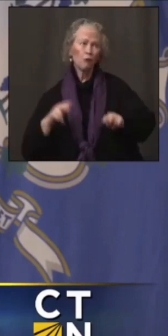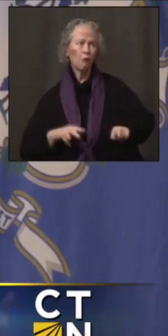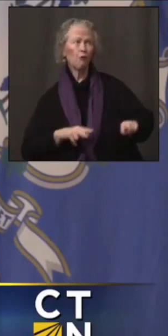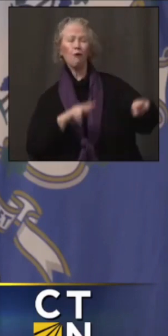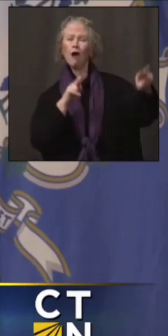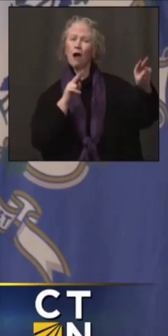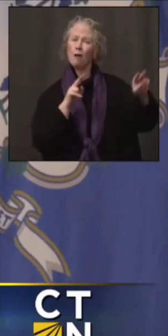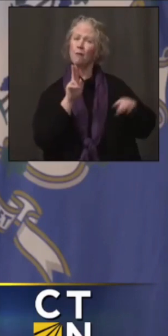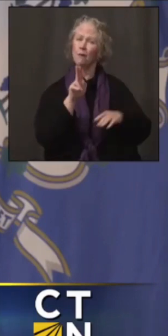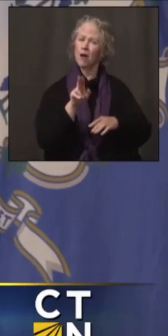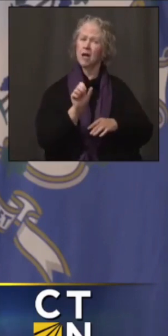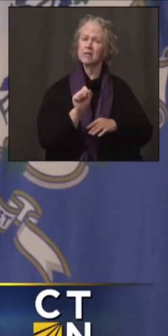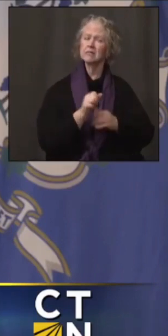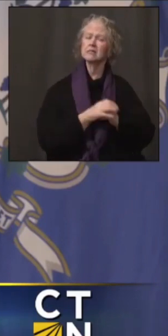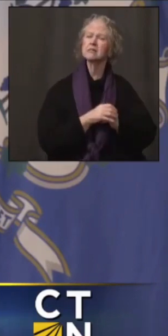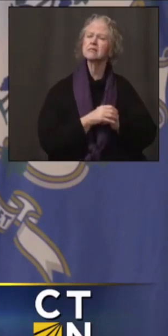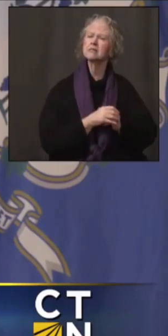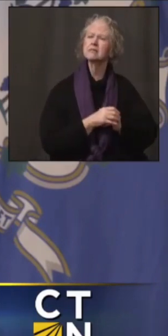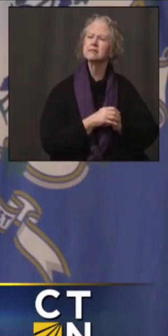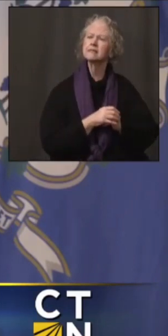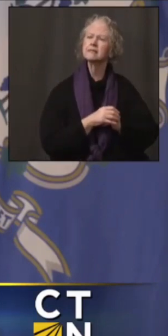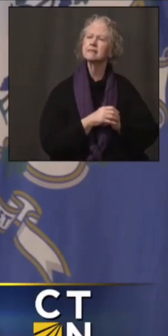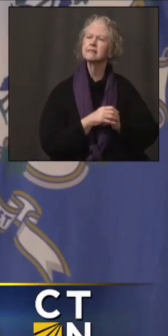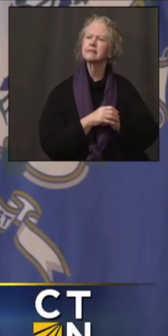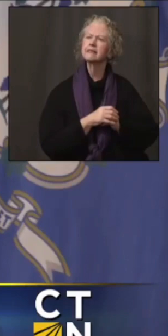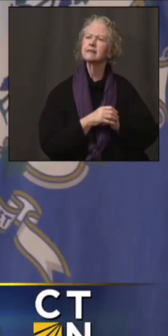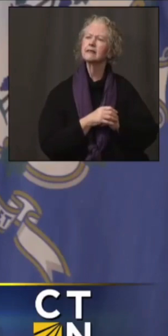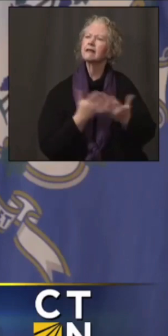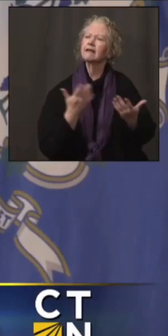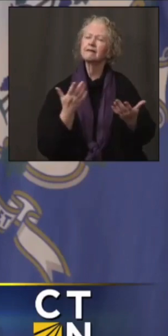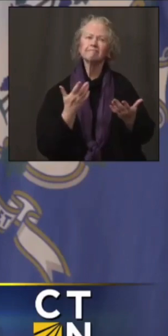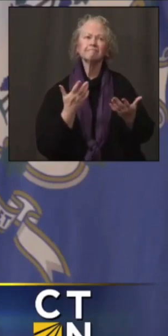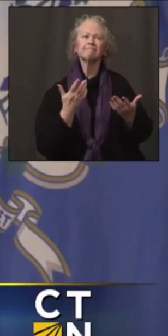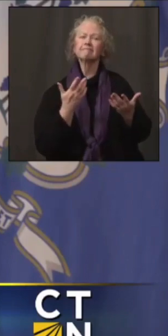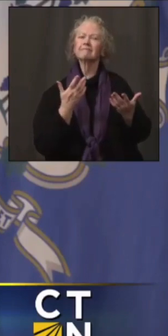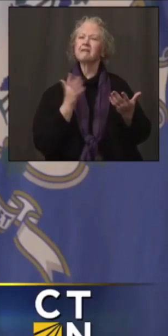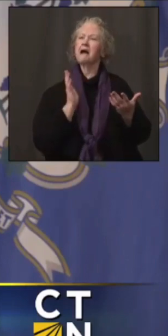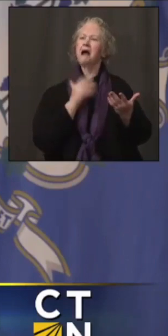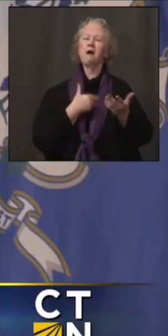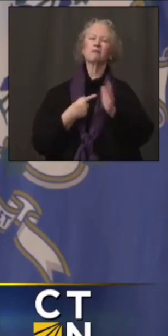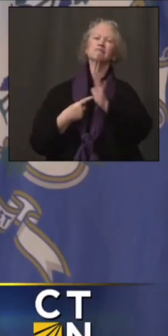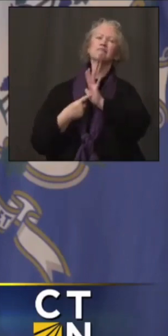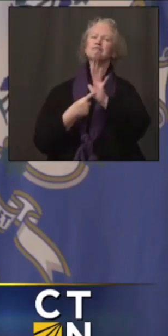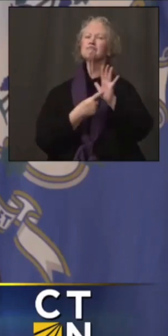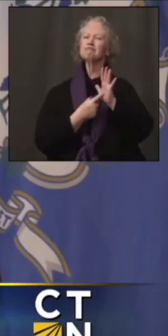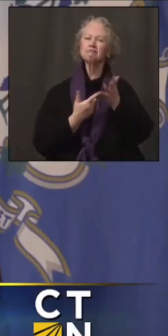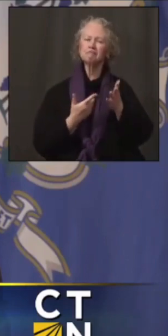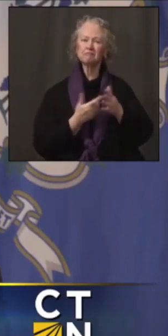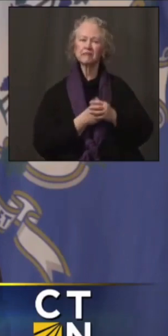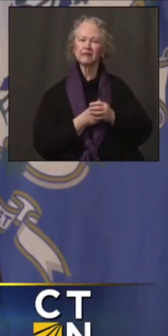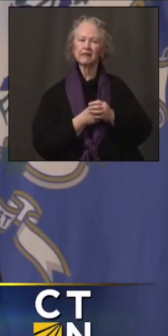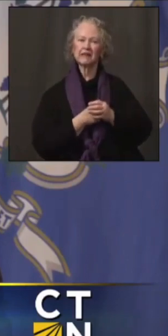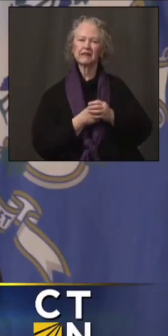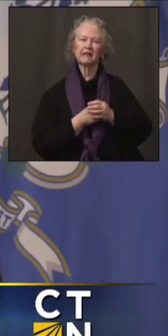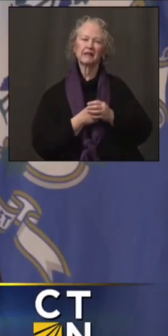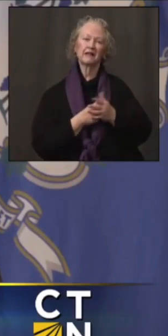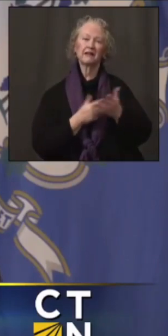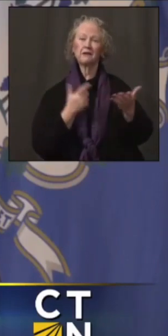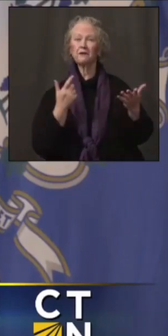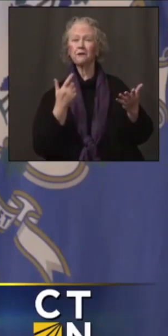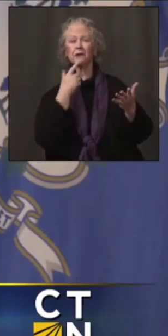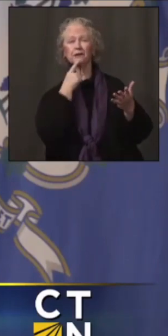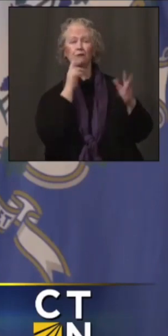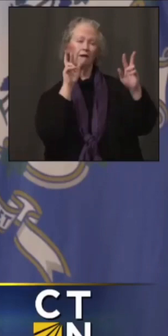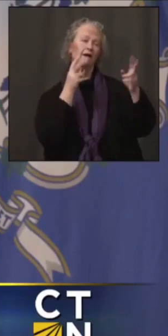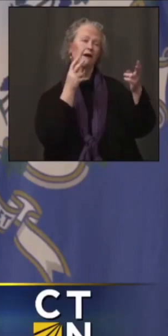United States of America and what we represent. And, you know, when you hear Reagan talk about shining city on a